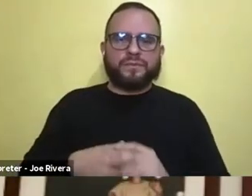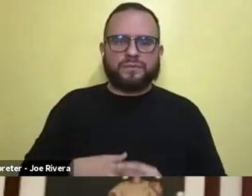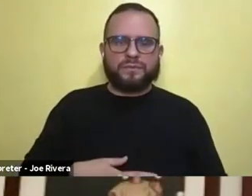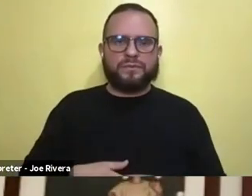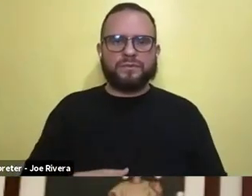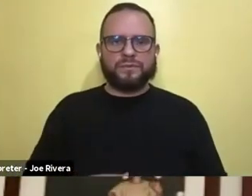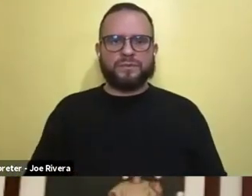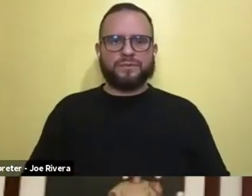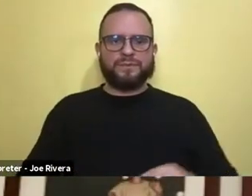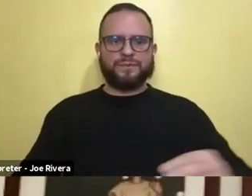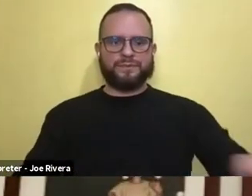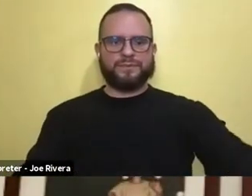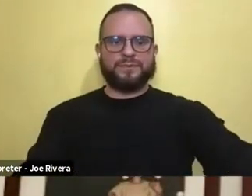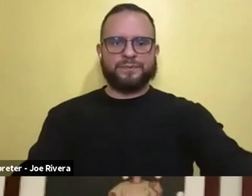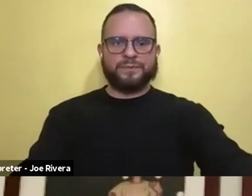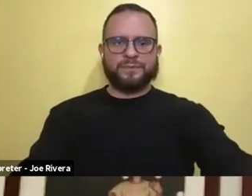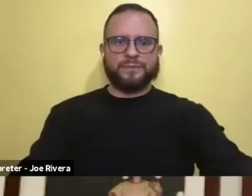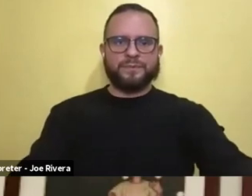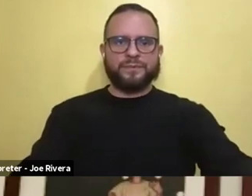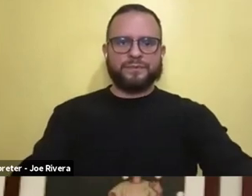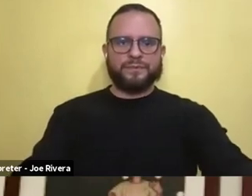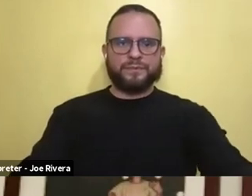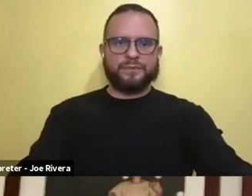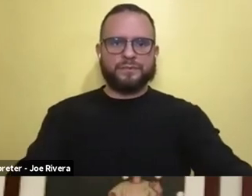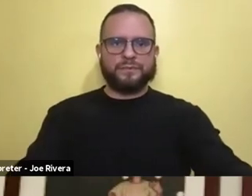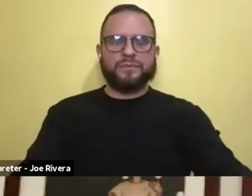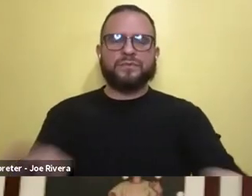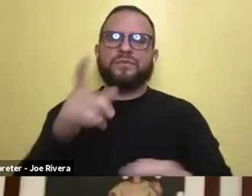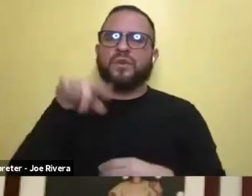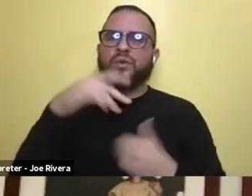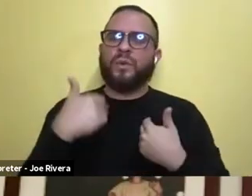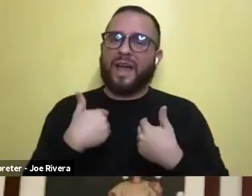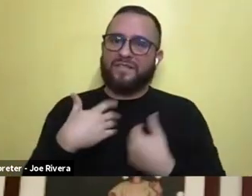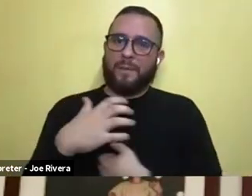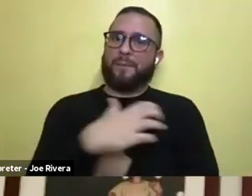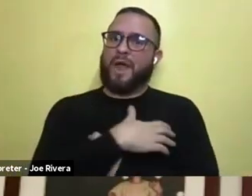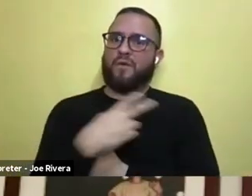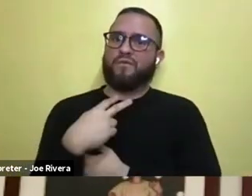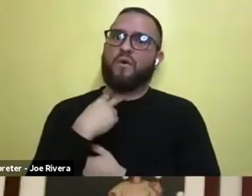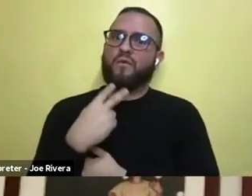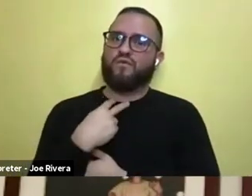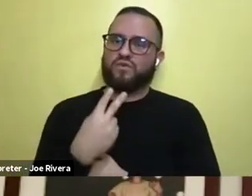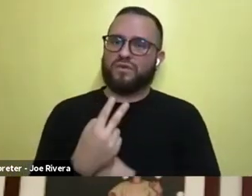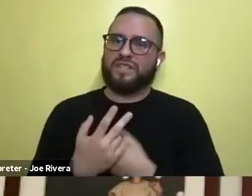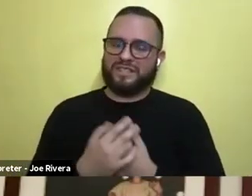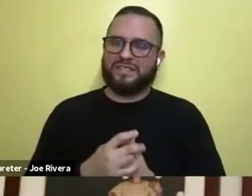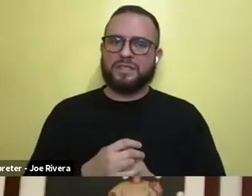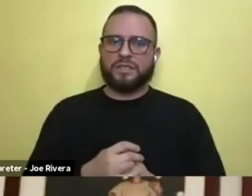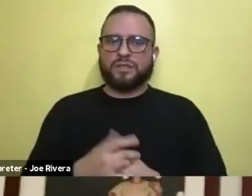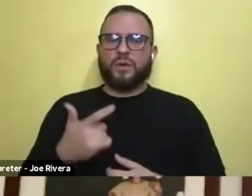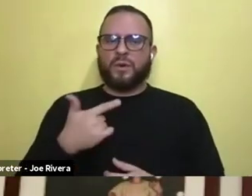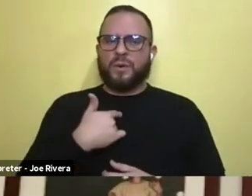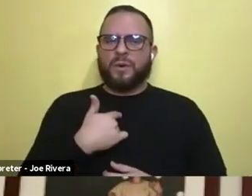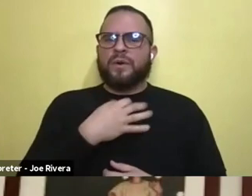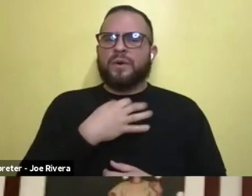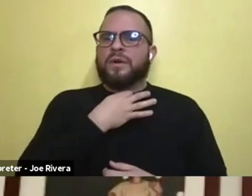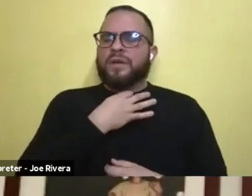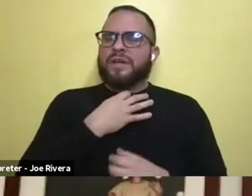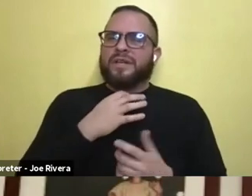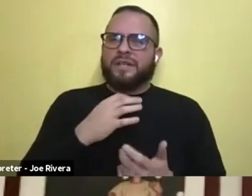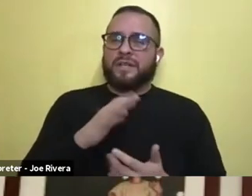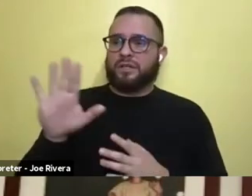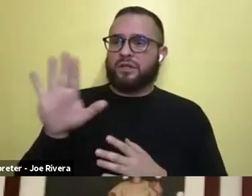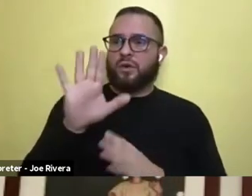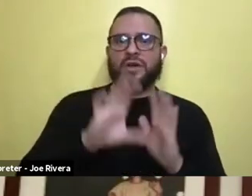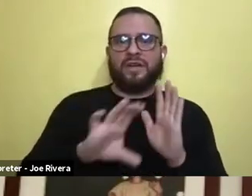you are as people, um, you have a very powerful voice. So how have, um, these characters and I'll just